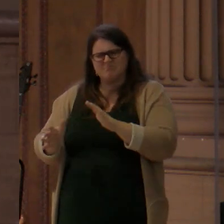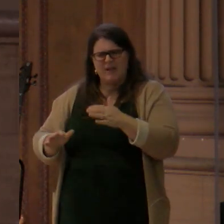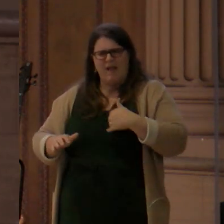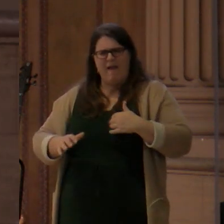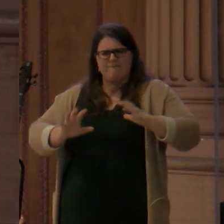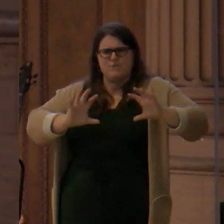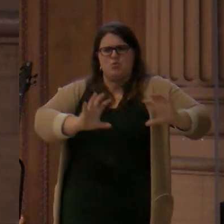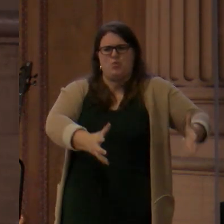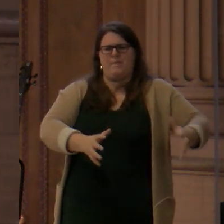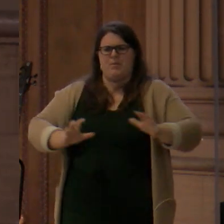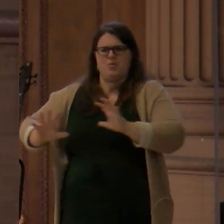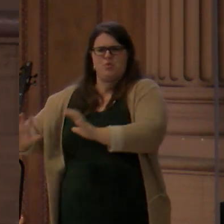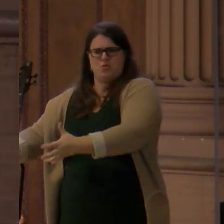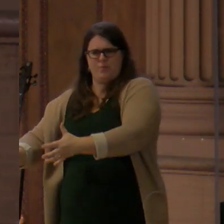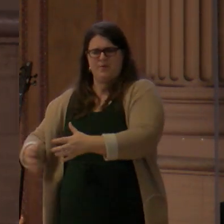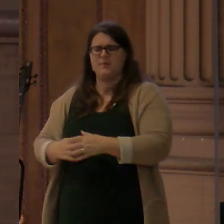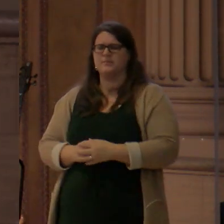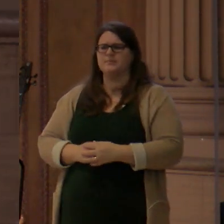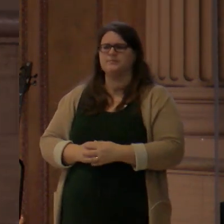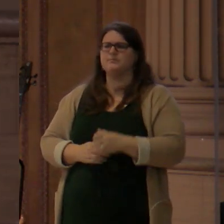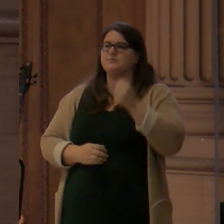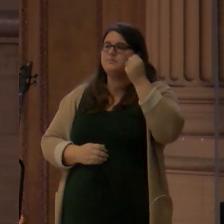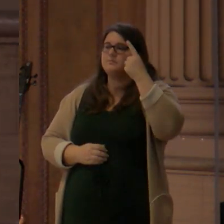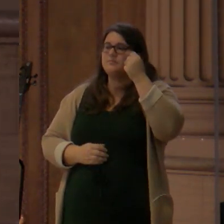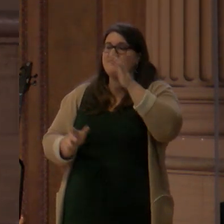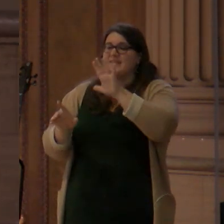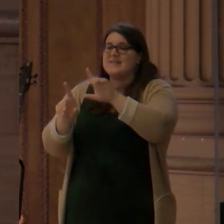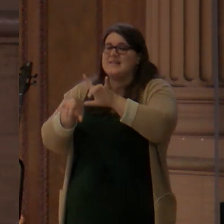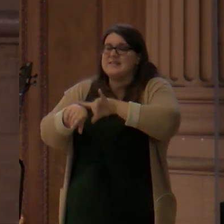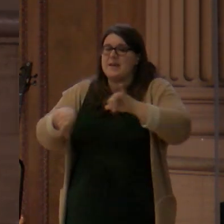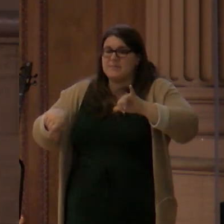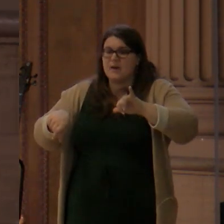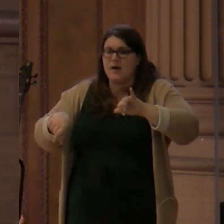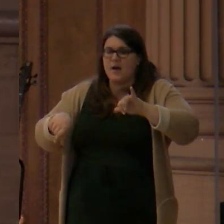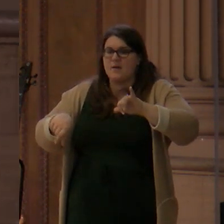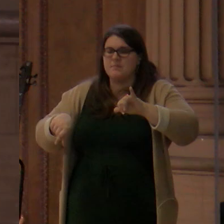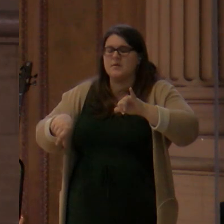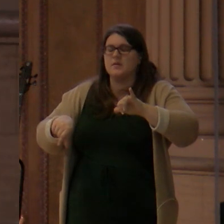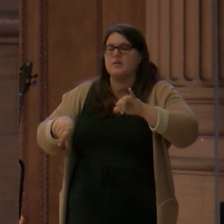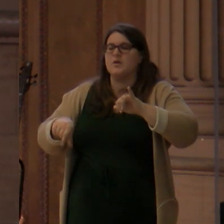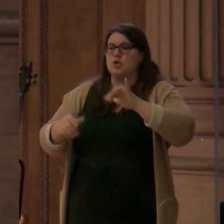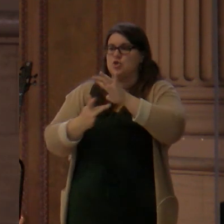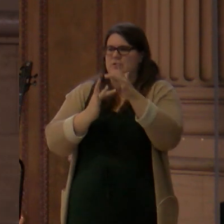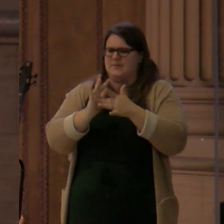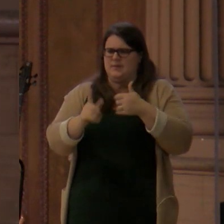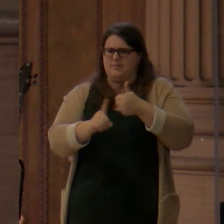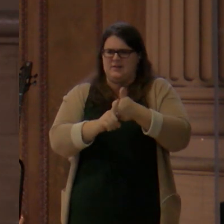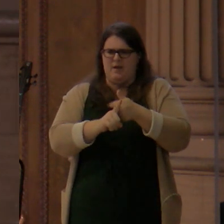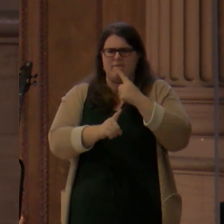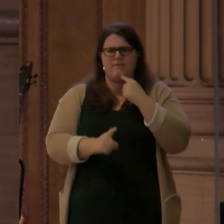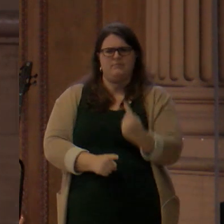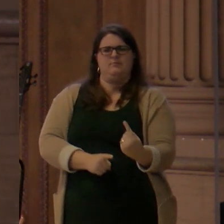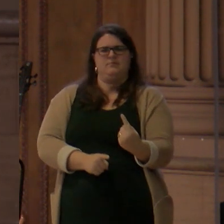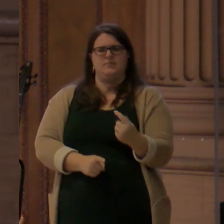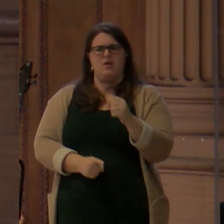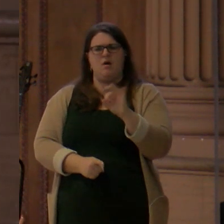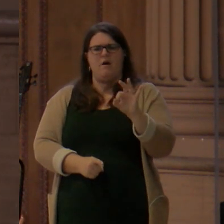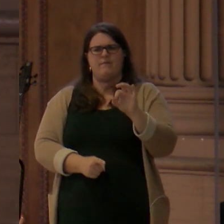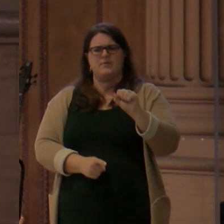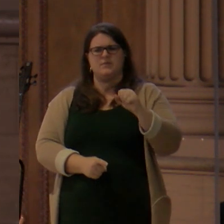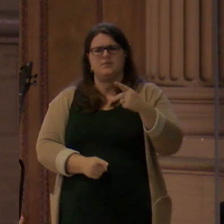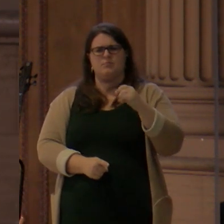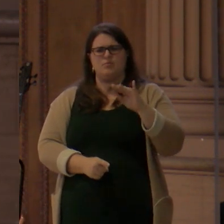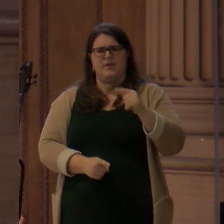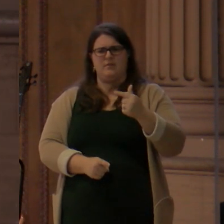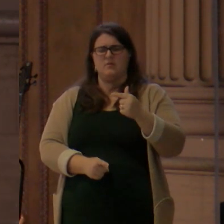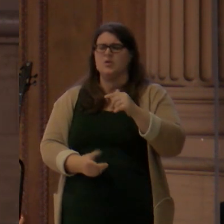me. Why do you not understand what I say? Well, it's because you cannot bear to hear my word. You're of your father, the devil,